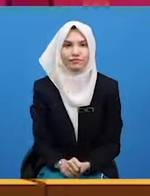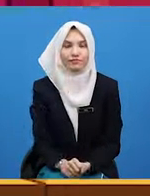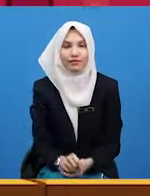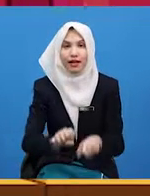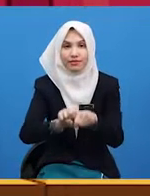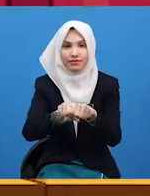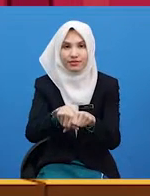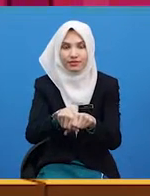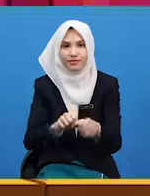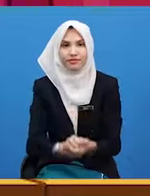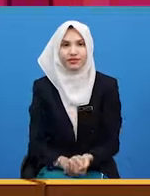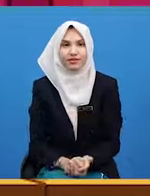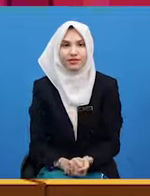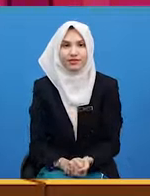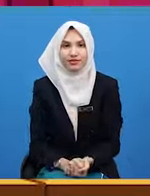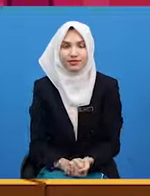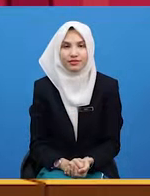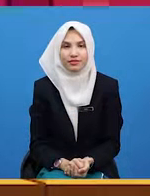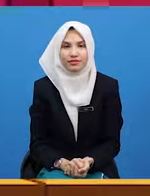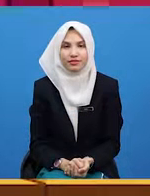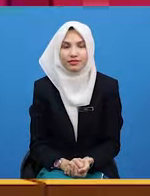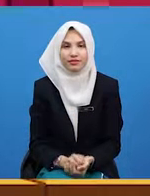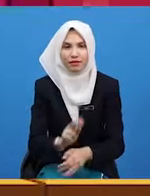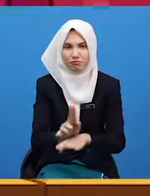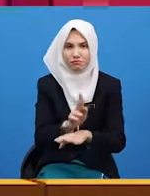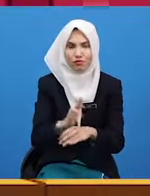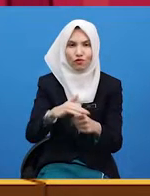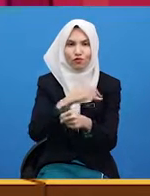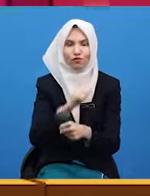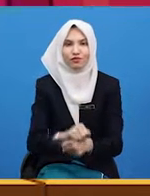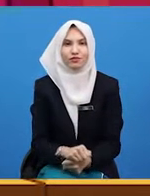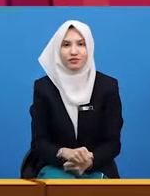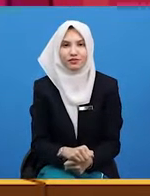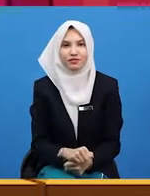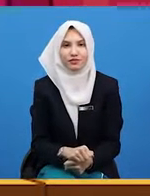So, this is quite useful diagram for you.